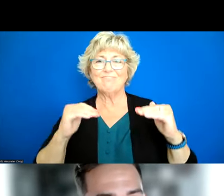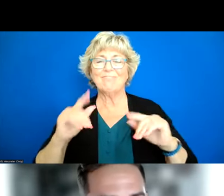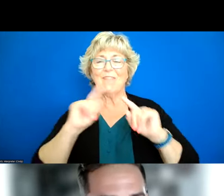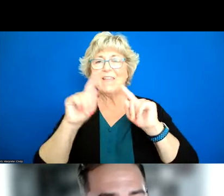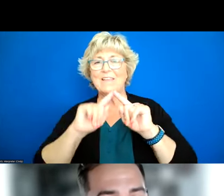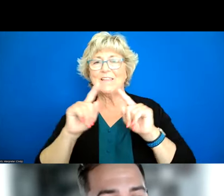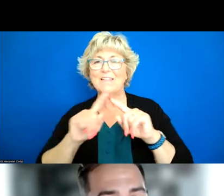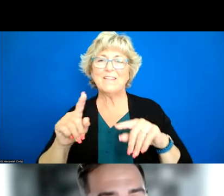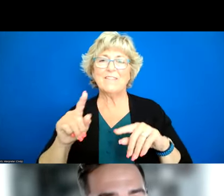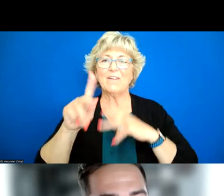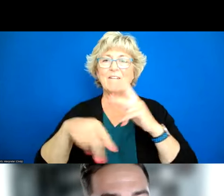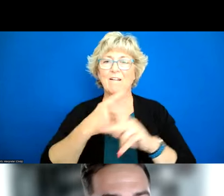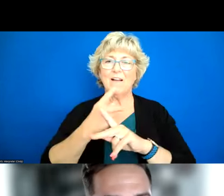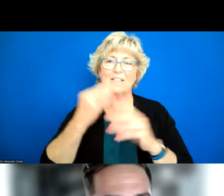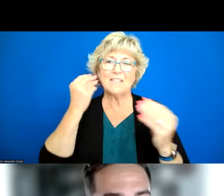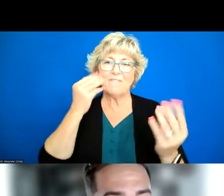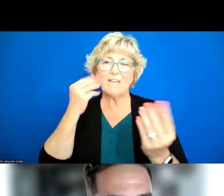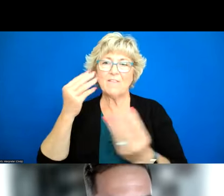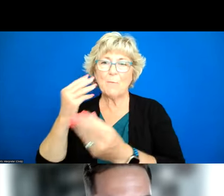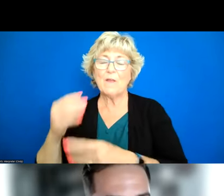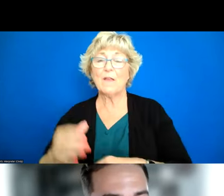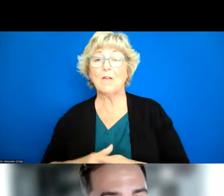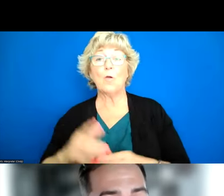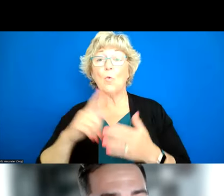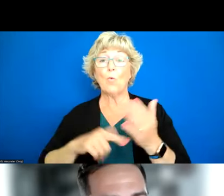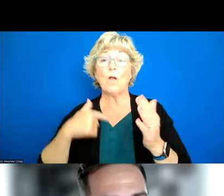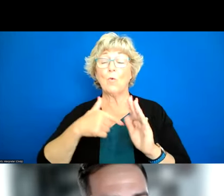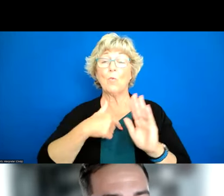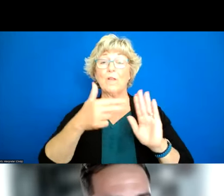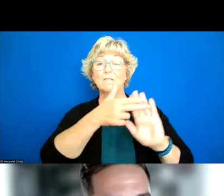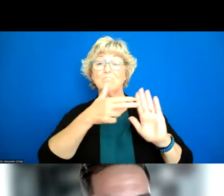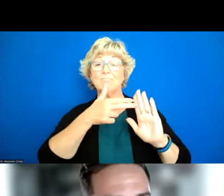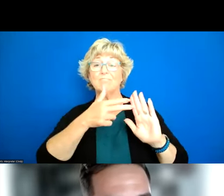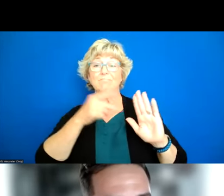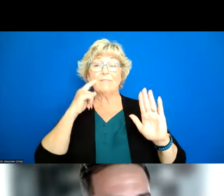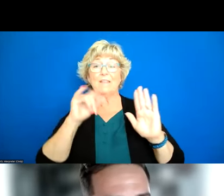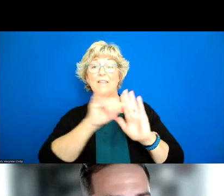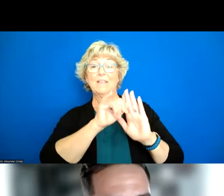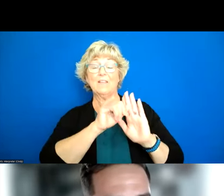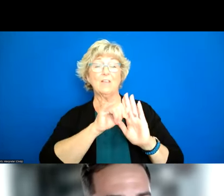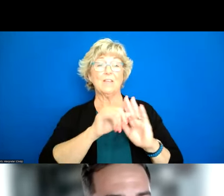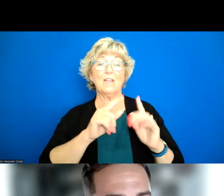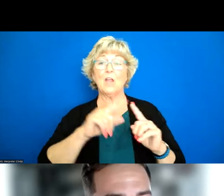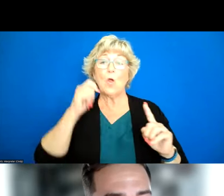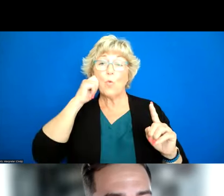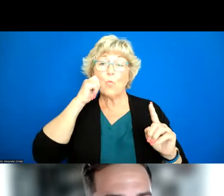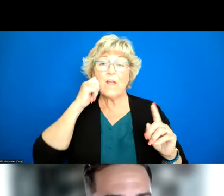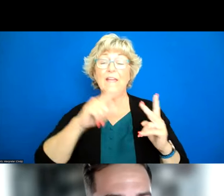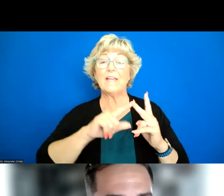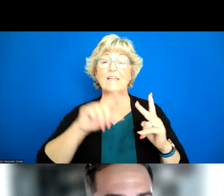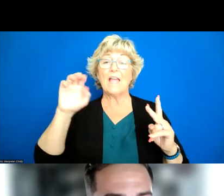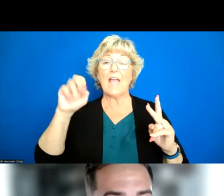demographic data and what we highlighted um was that race and ethnicity sexual